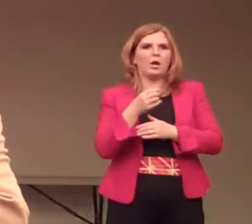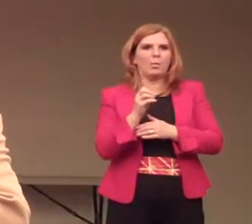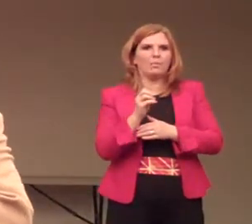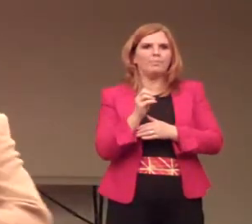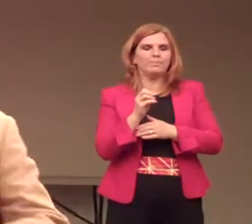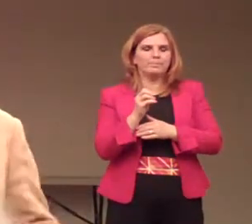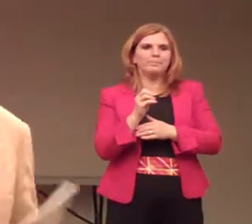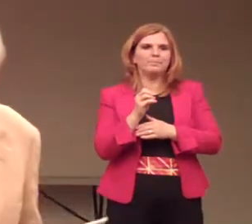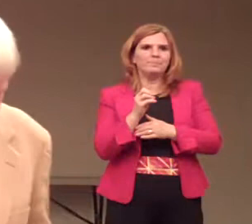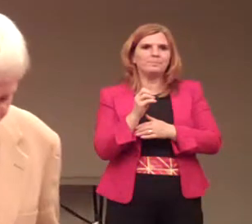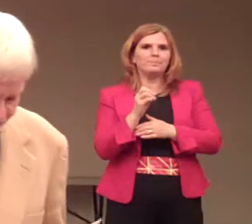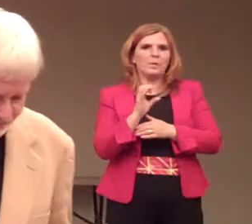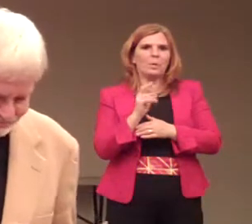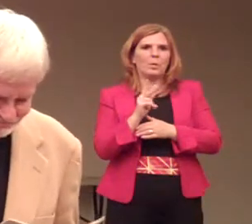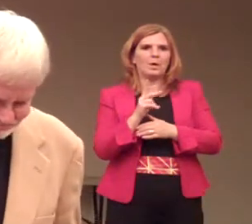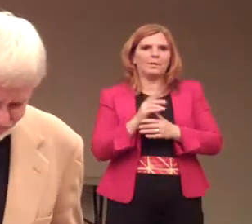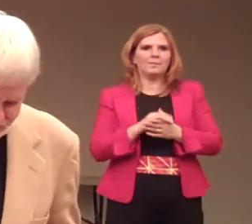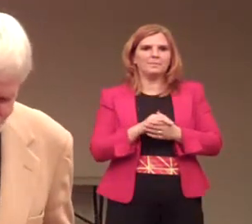okay?